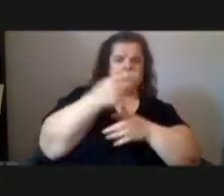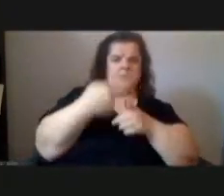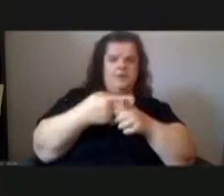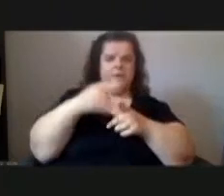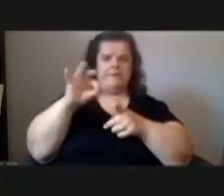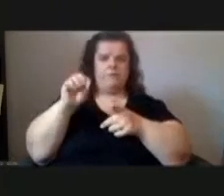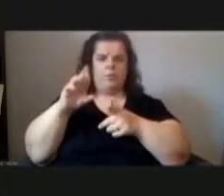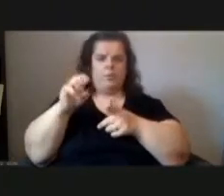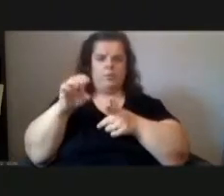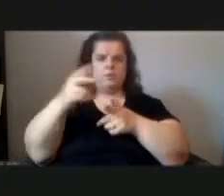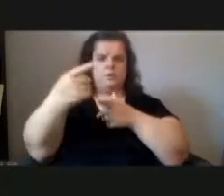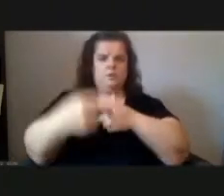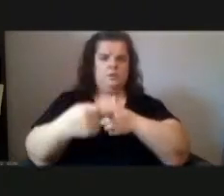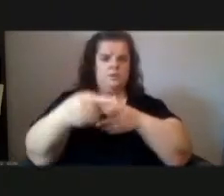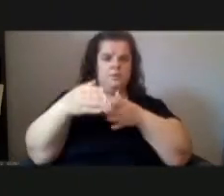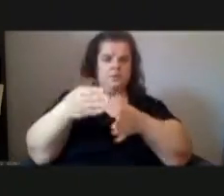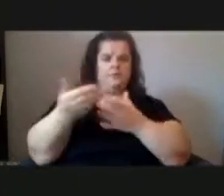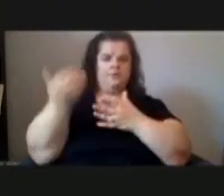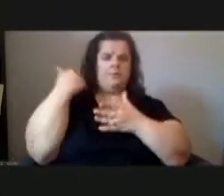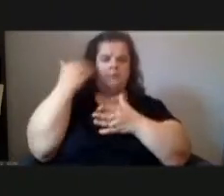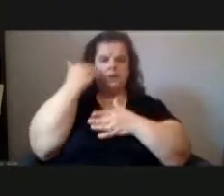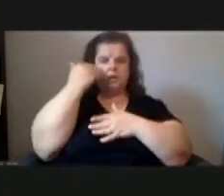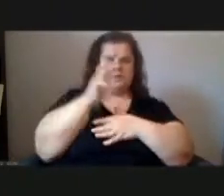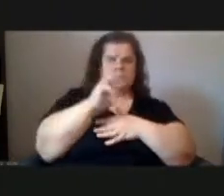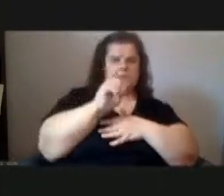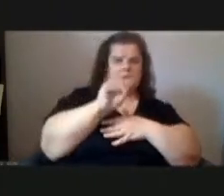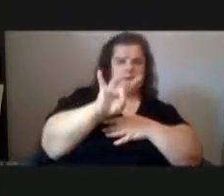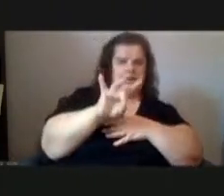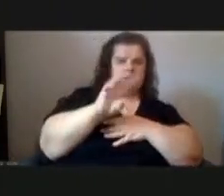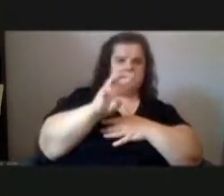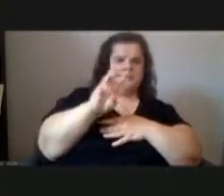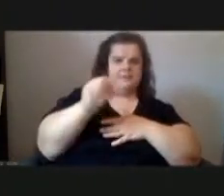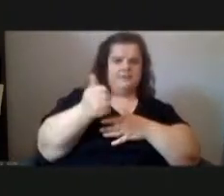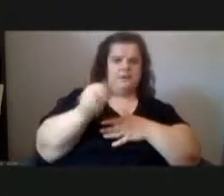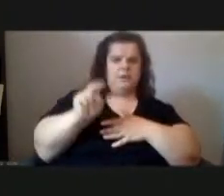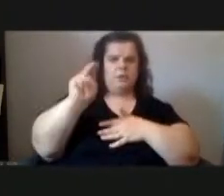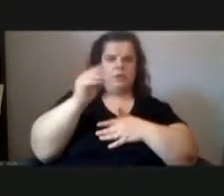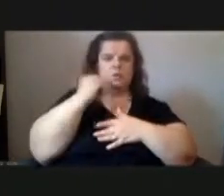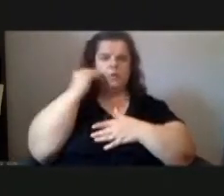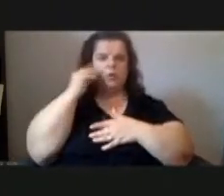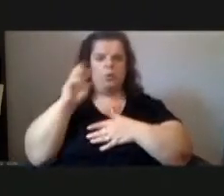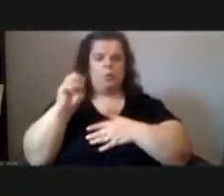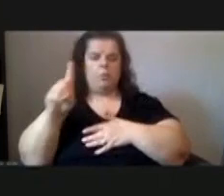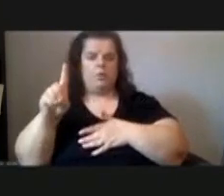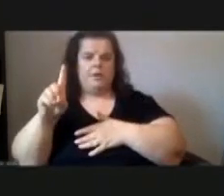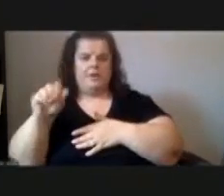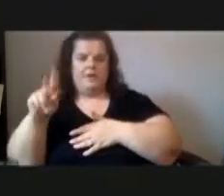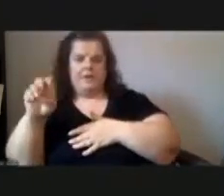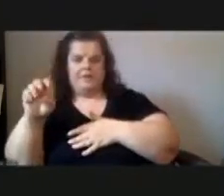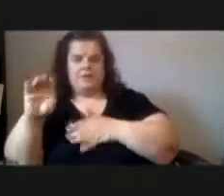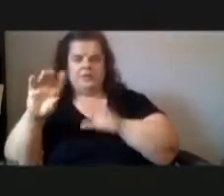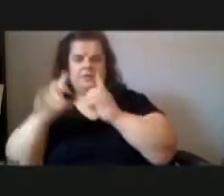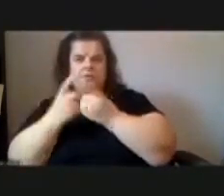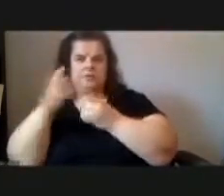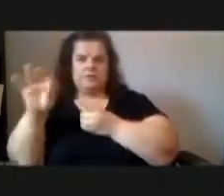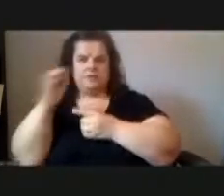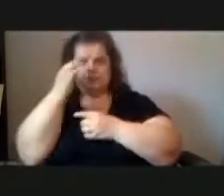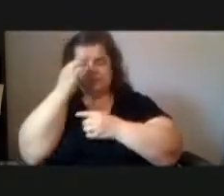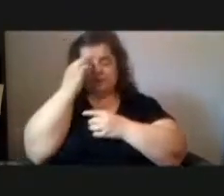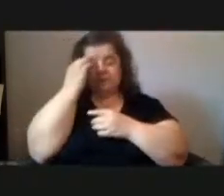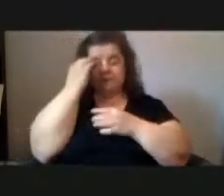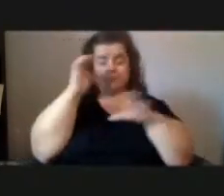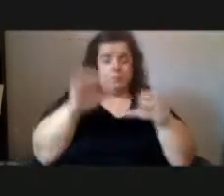and formerly known as 608 and 610 north homewood avenue council district 9. motion to approve